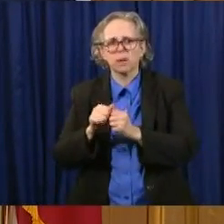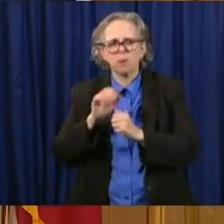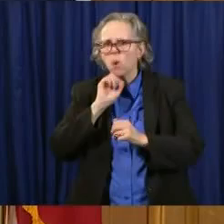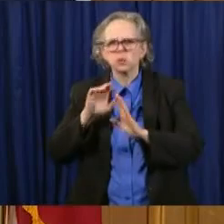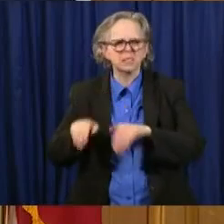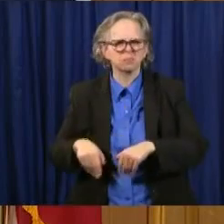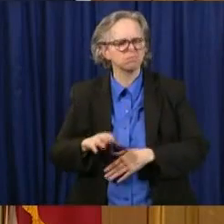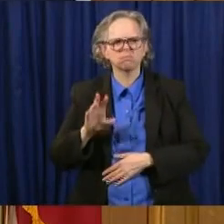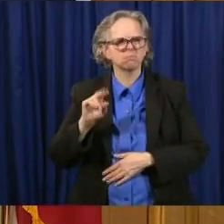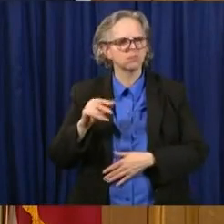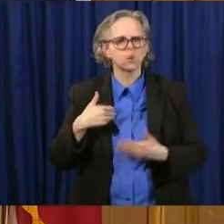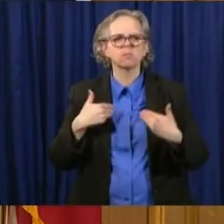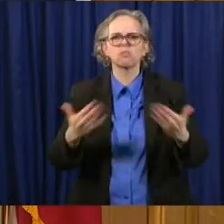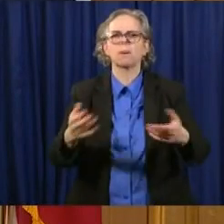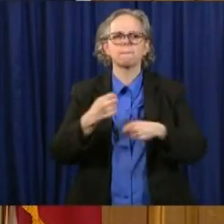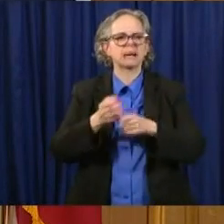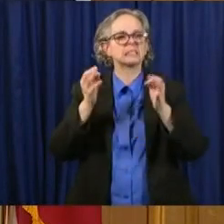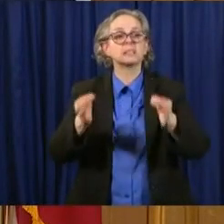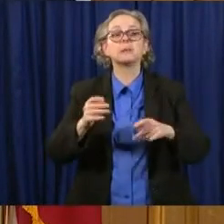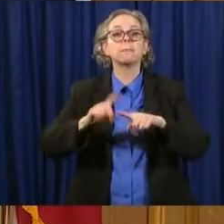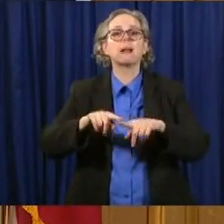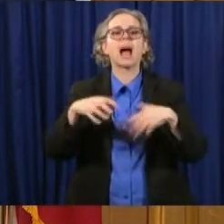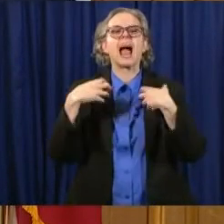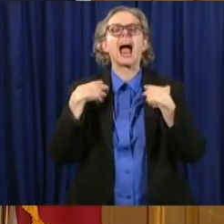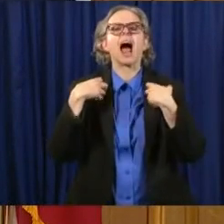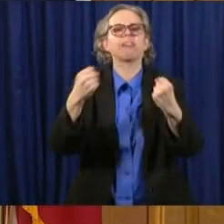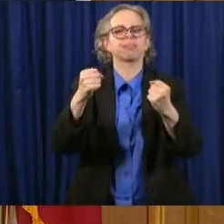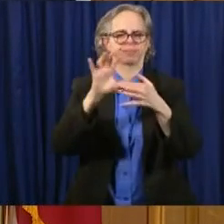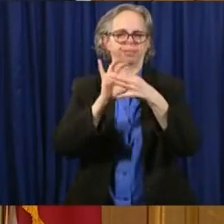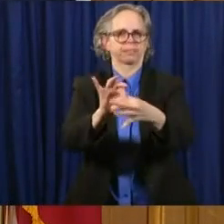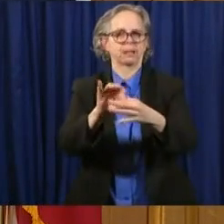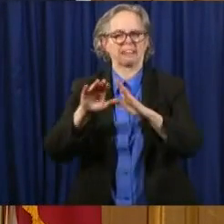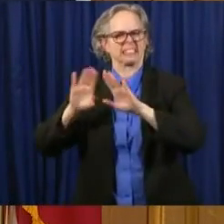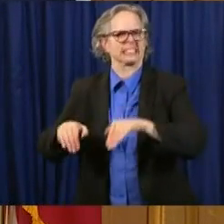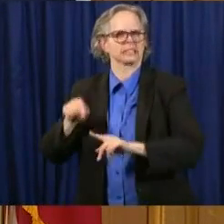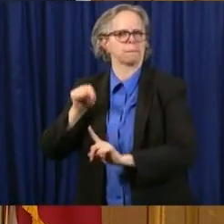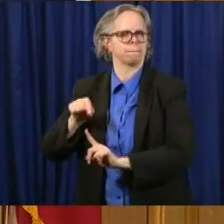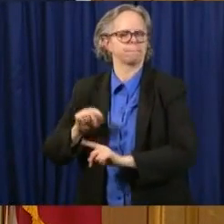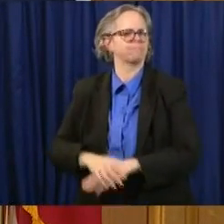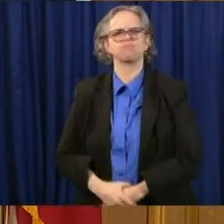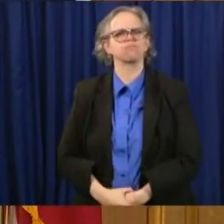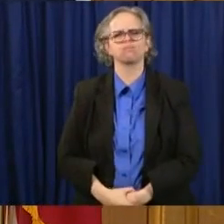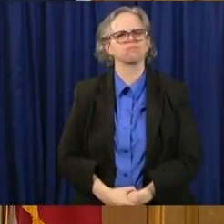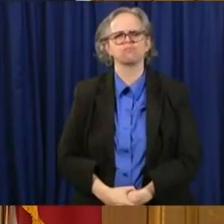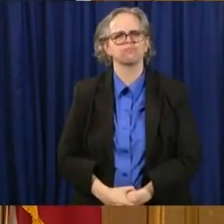basically on health. That's how we made the decision. Thank you.